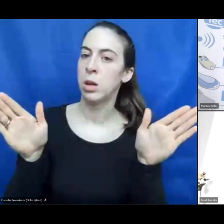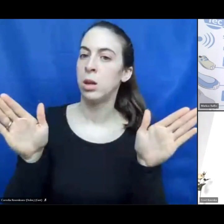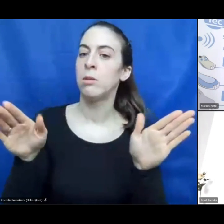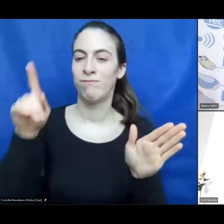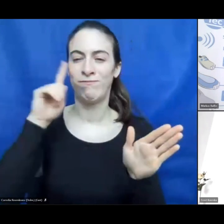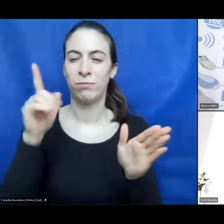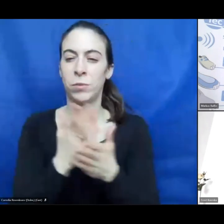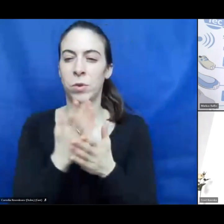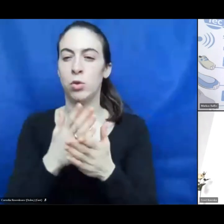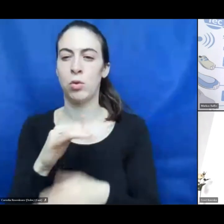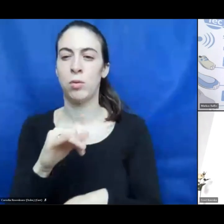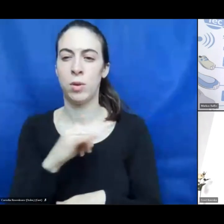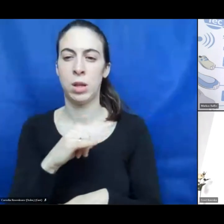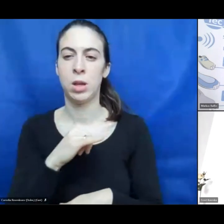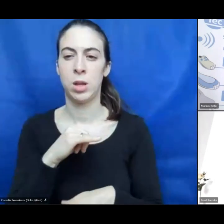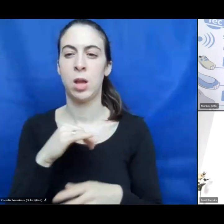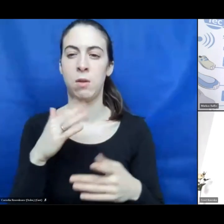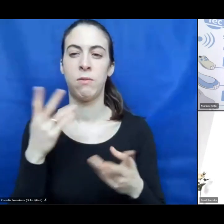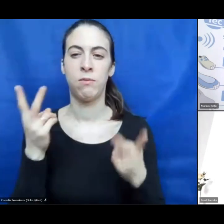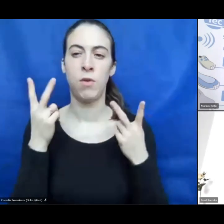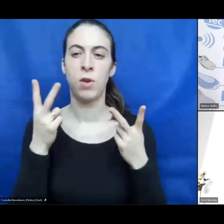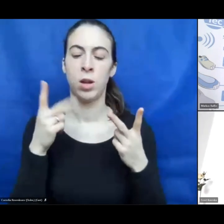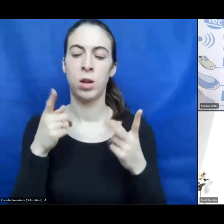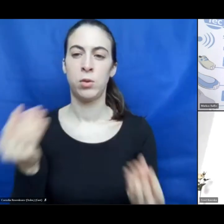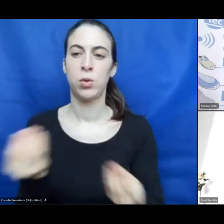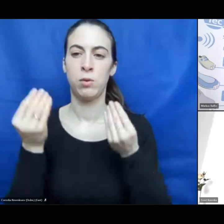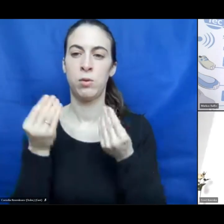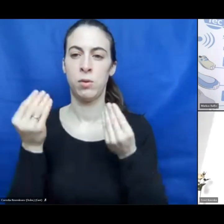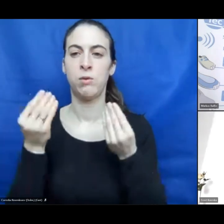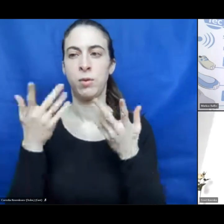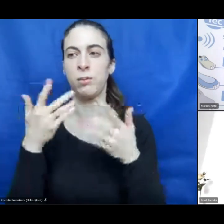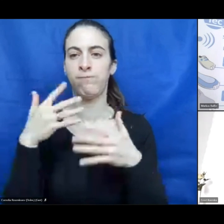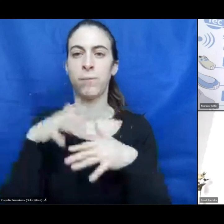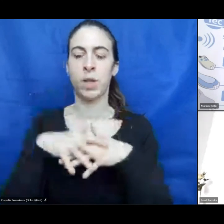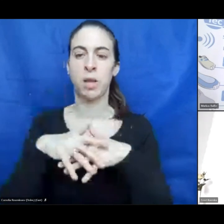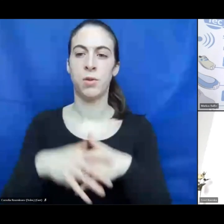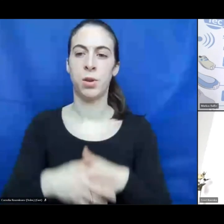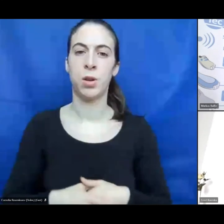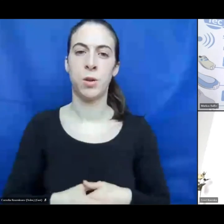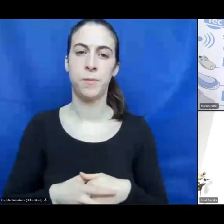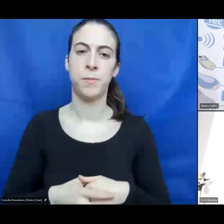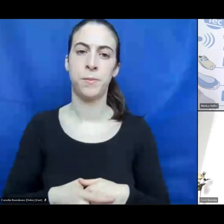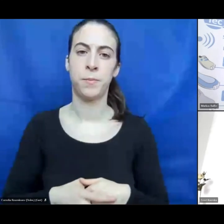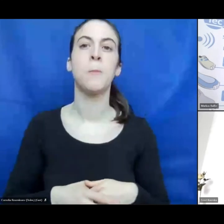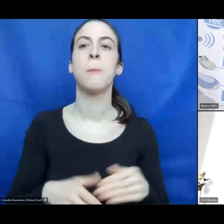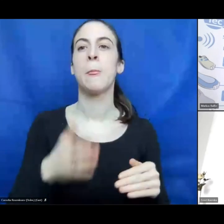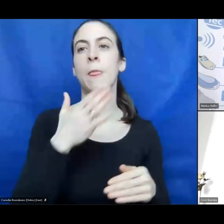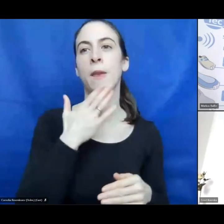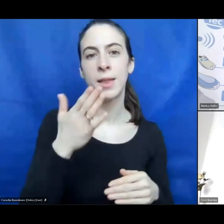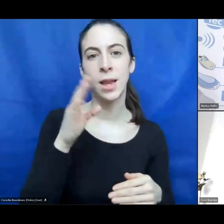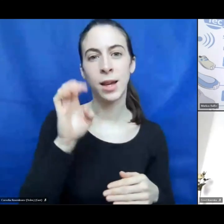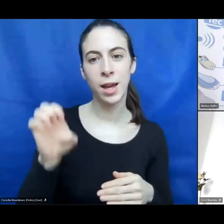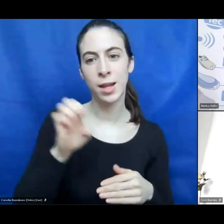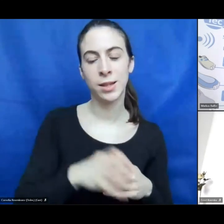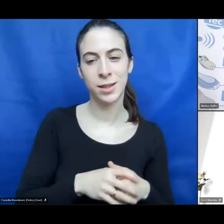interesting and important topic for such a network, in my opinion. Yeah. Thank you, Ernst. Absolutely.